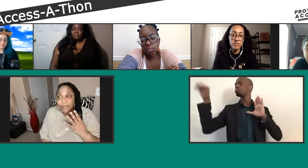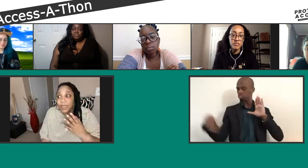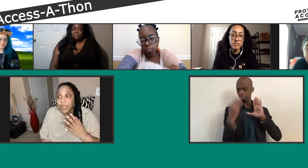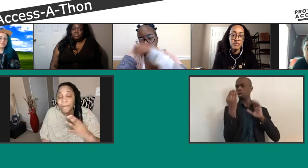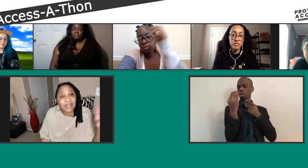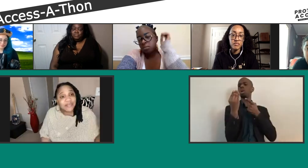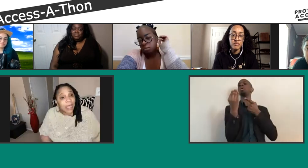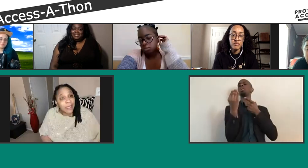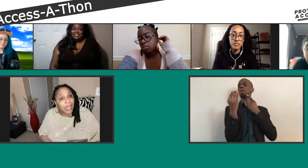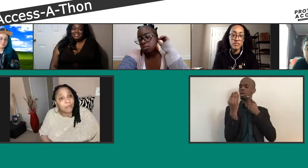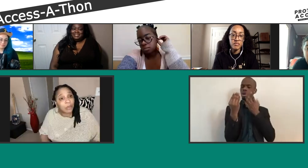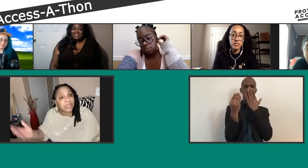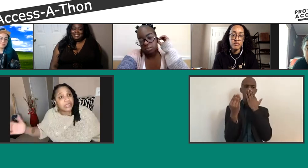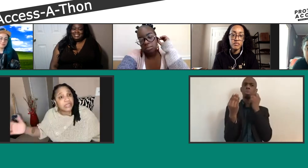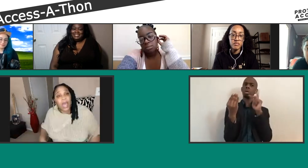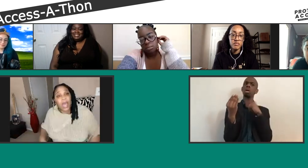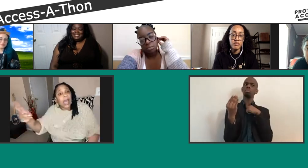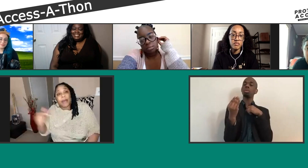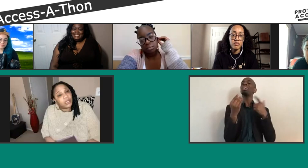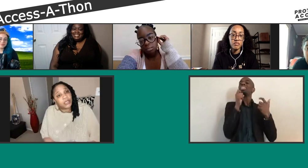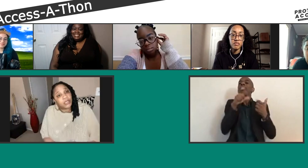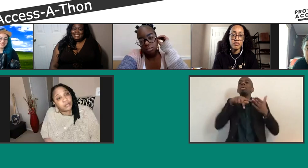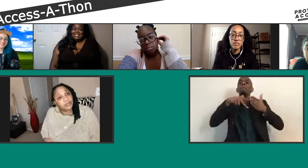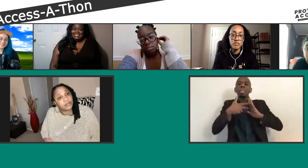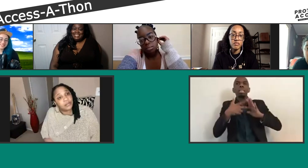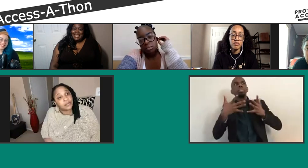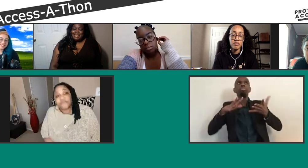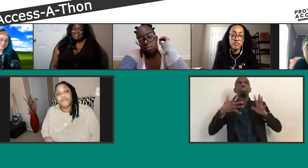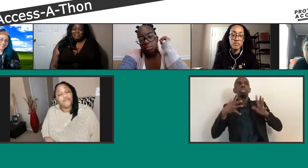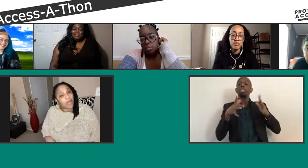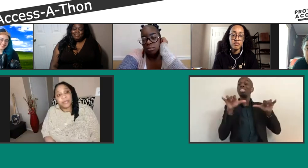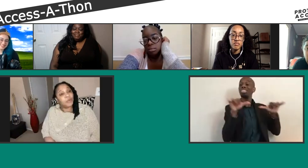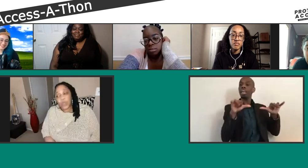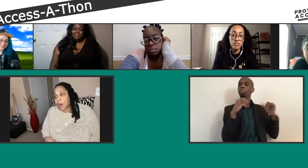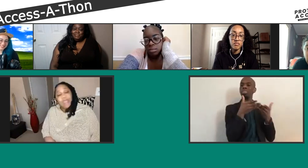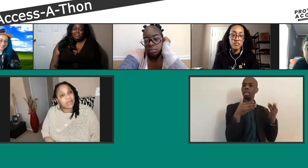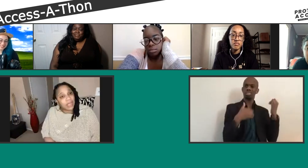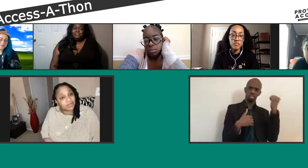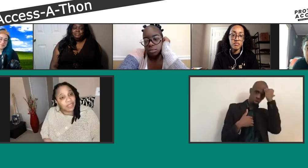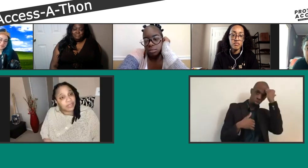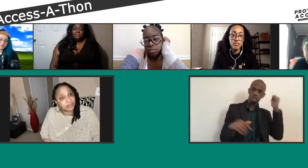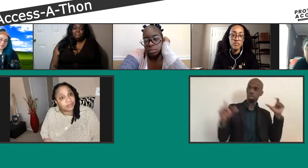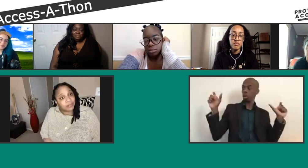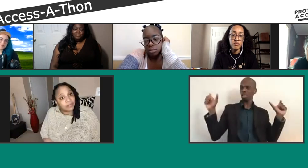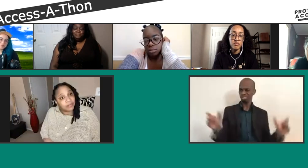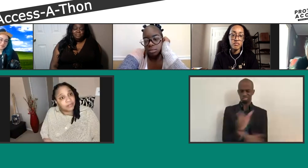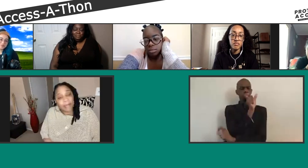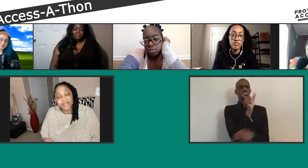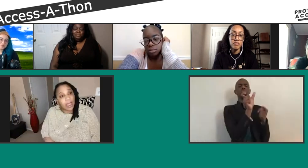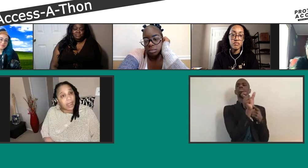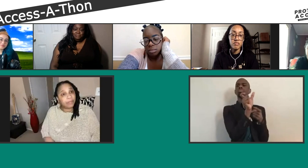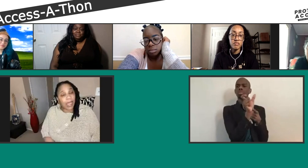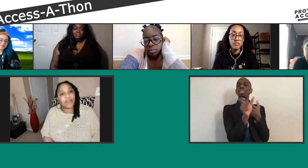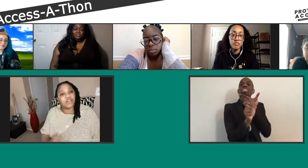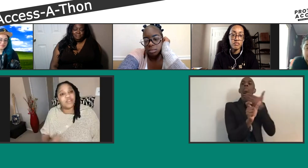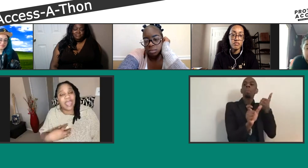stop, my timeline would be, I would, if you follow me, you'll know every day I'm saying something. I'm